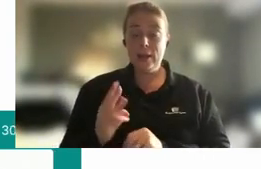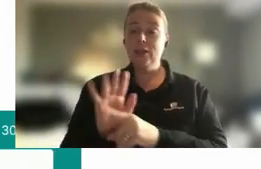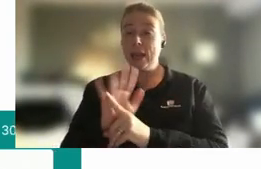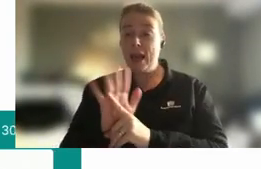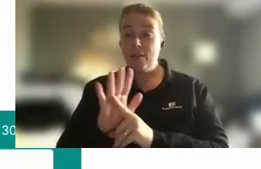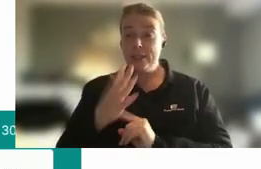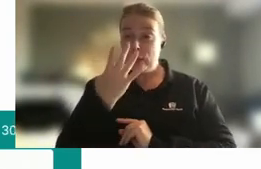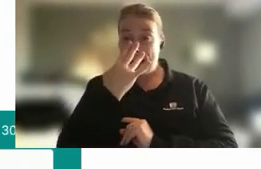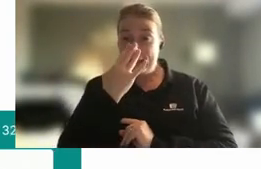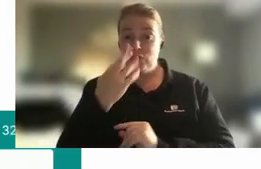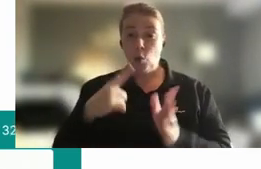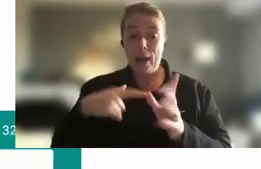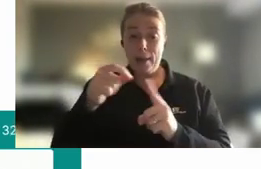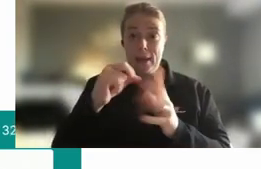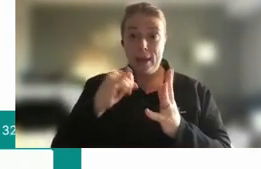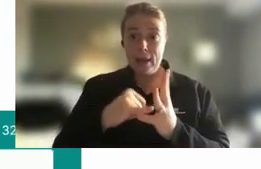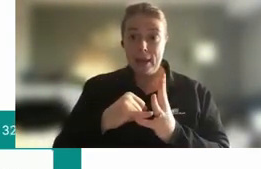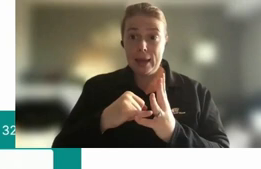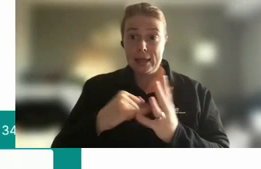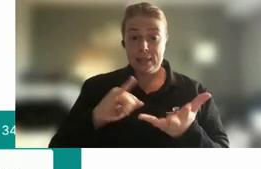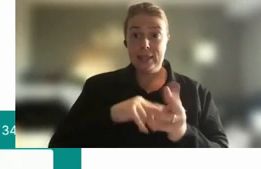in Queensland?